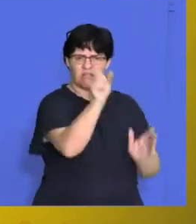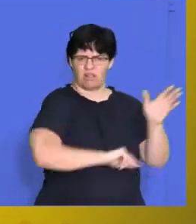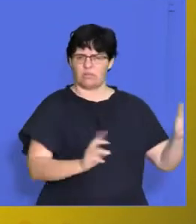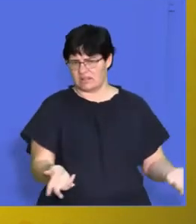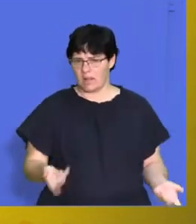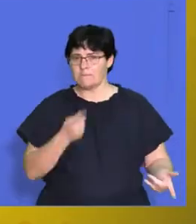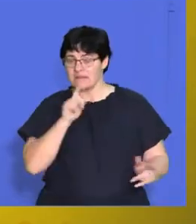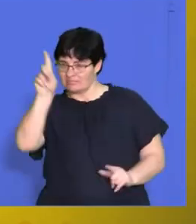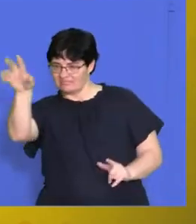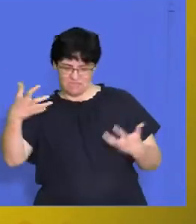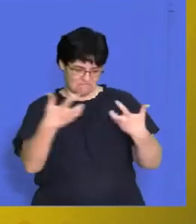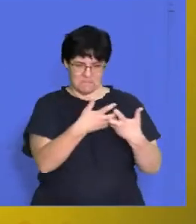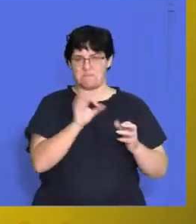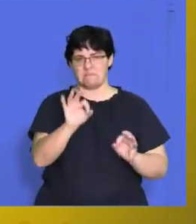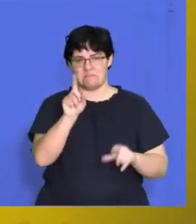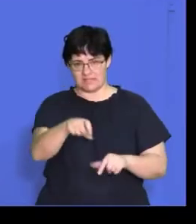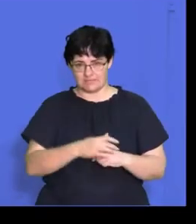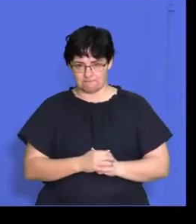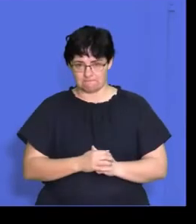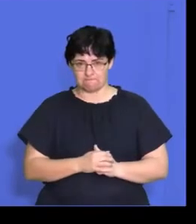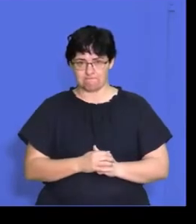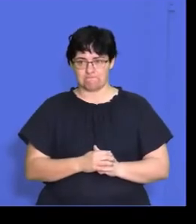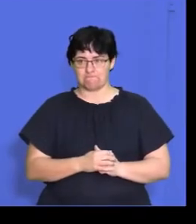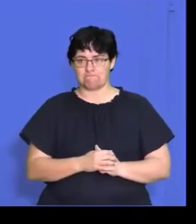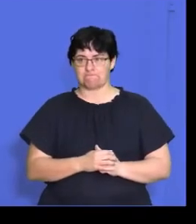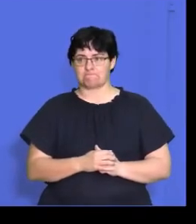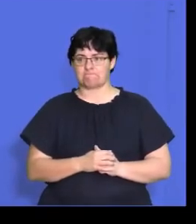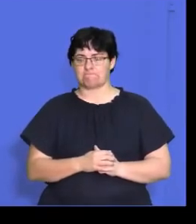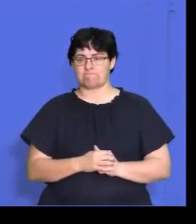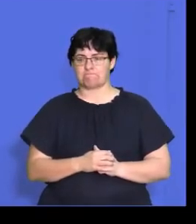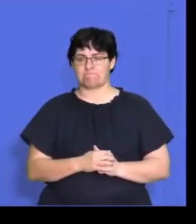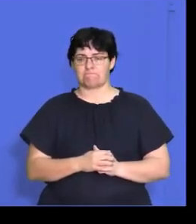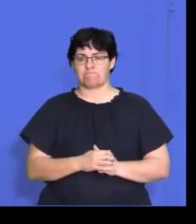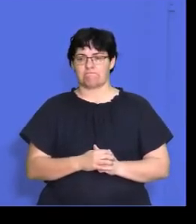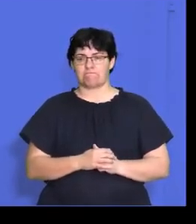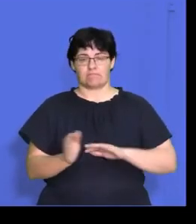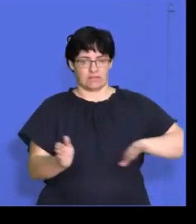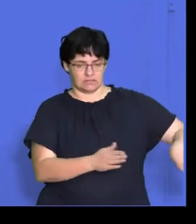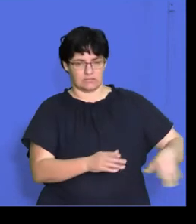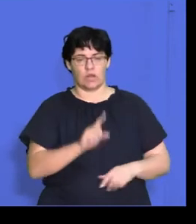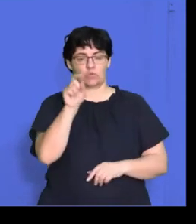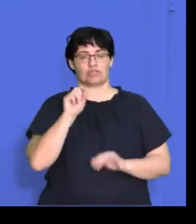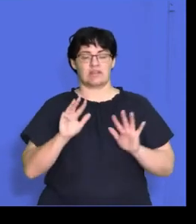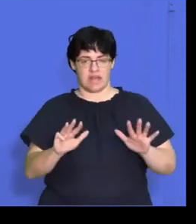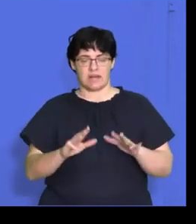we're putting the right people in the right positions and then question nine businesses use